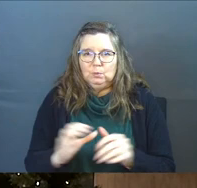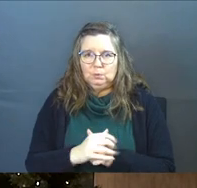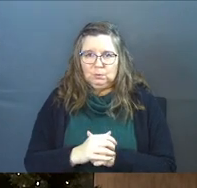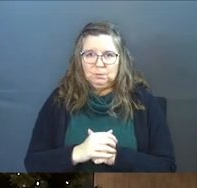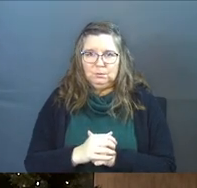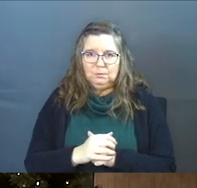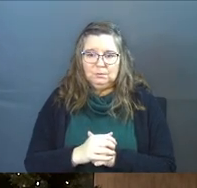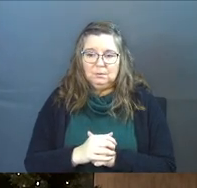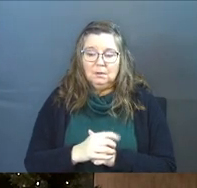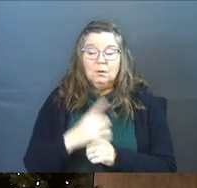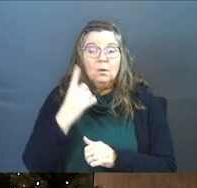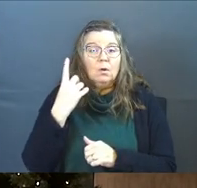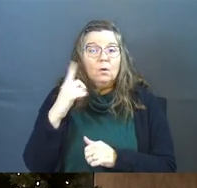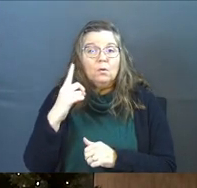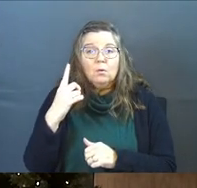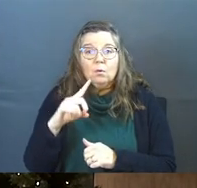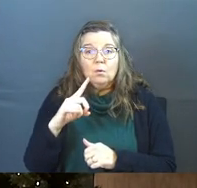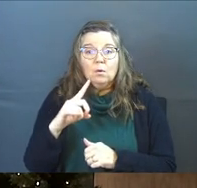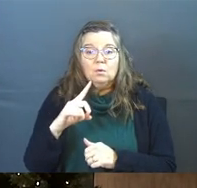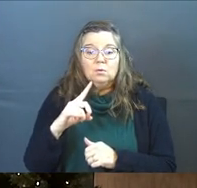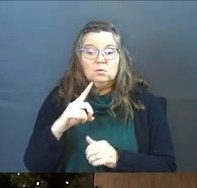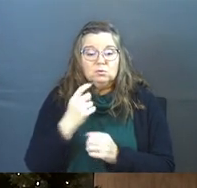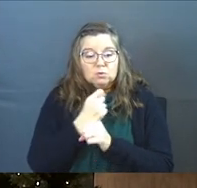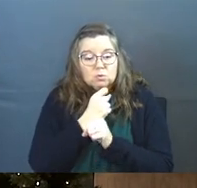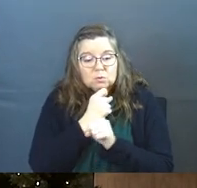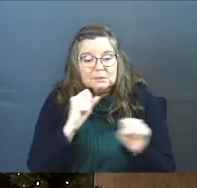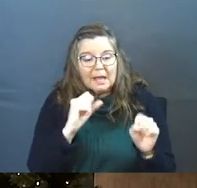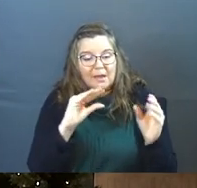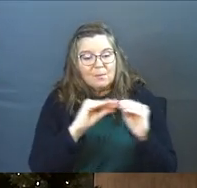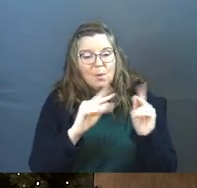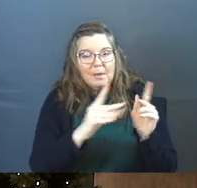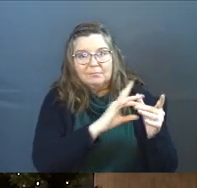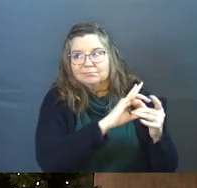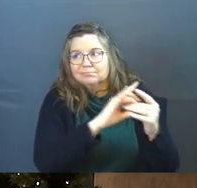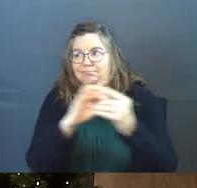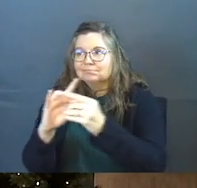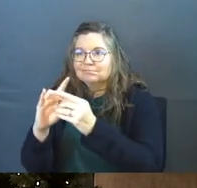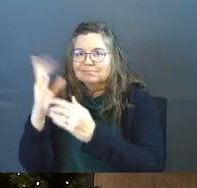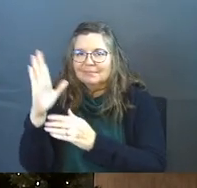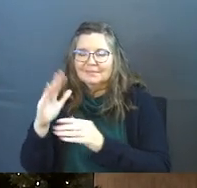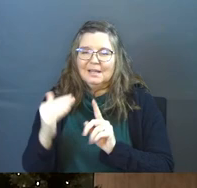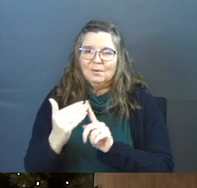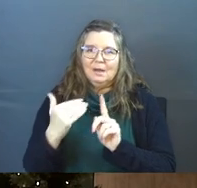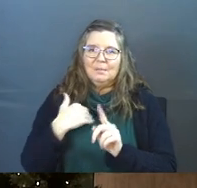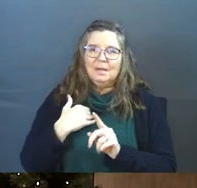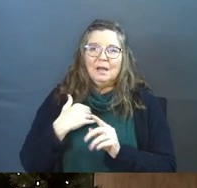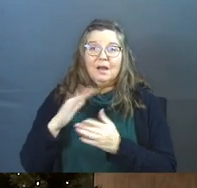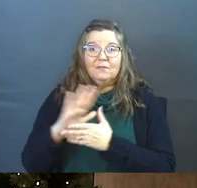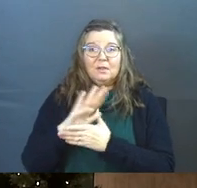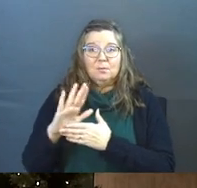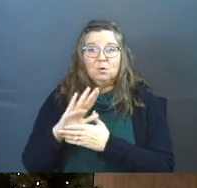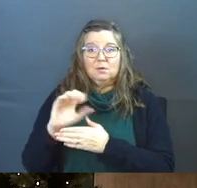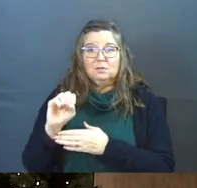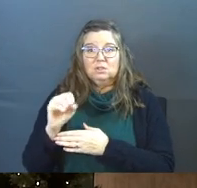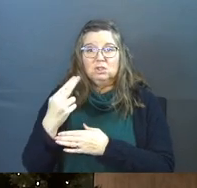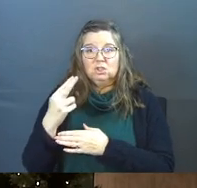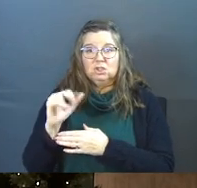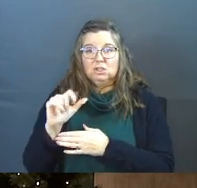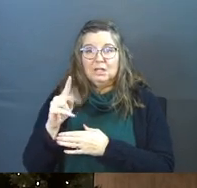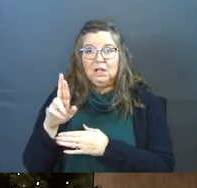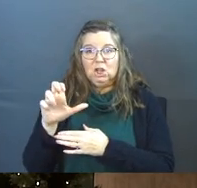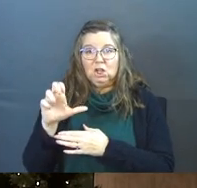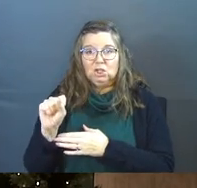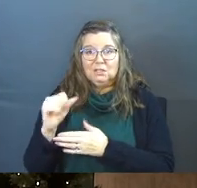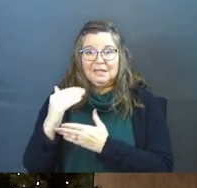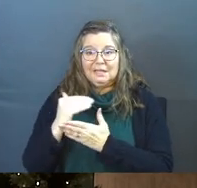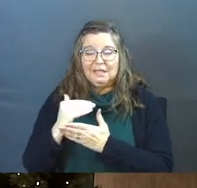in order to, to rescue some more people. Reminds me of Schindler's List. You ever get to the end of that movie? And